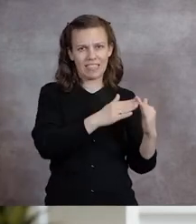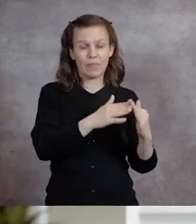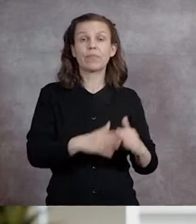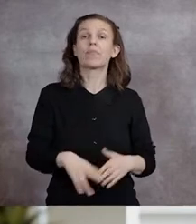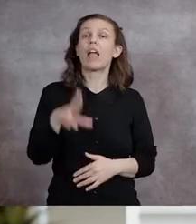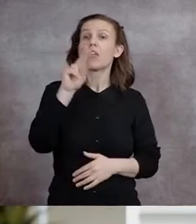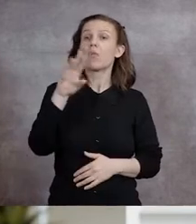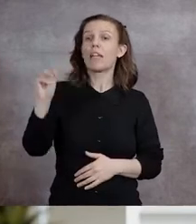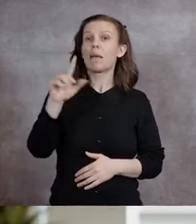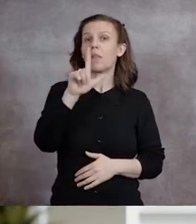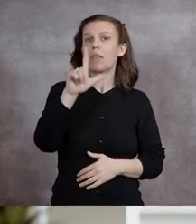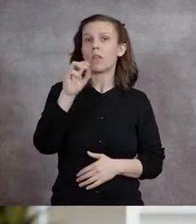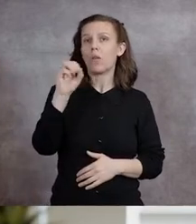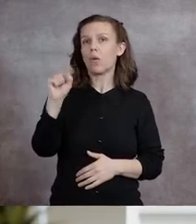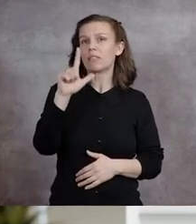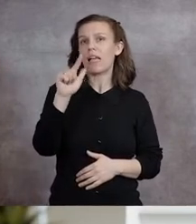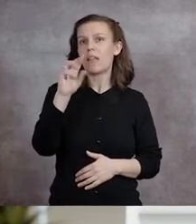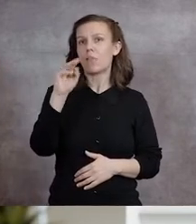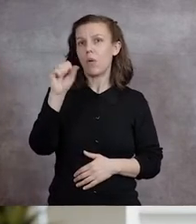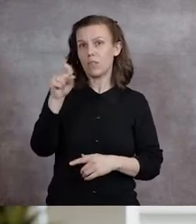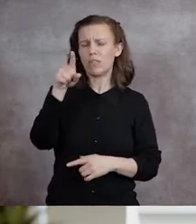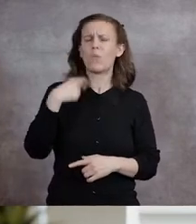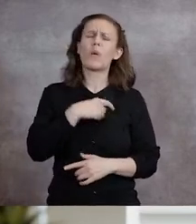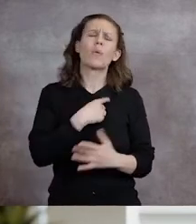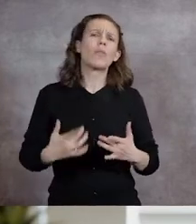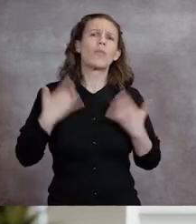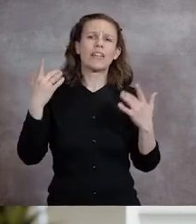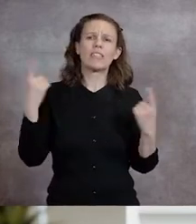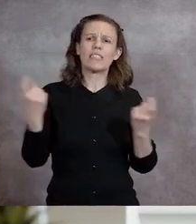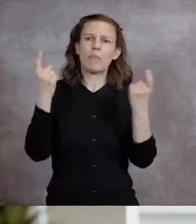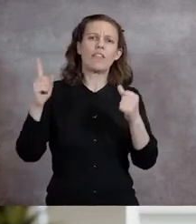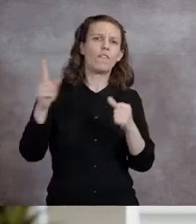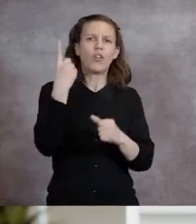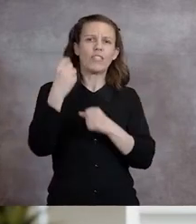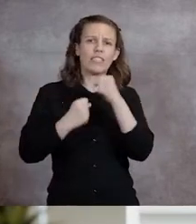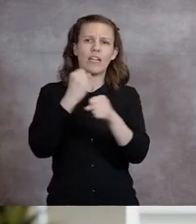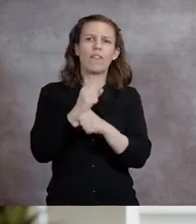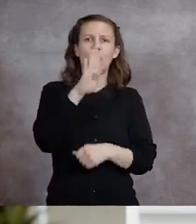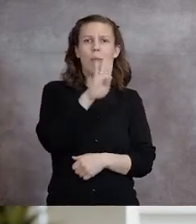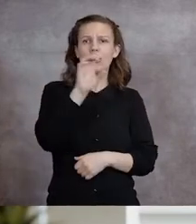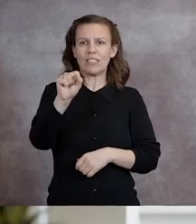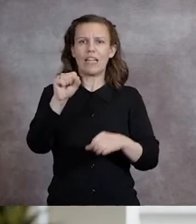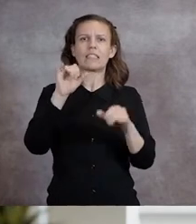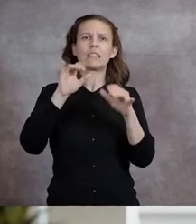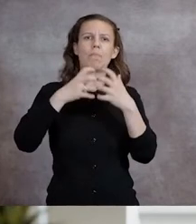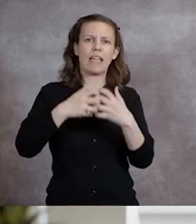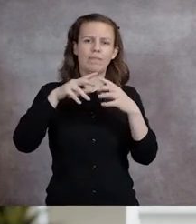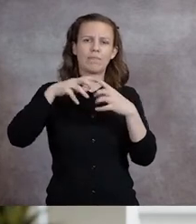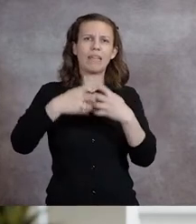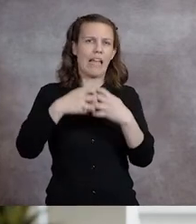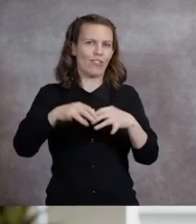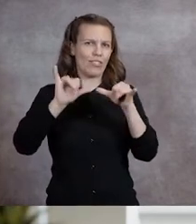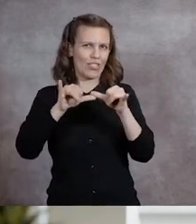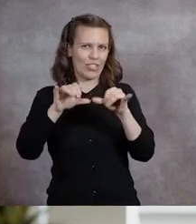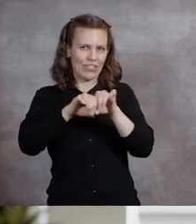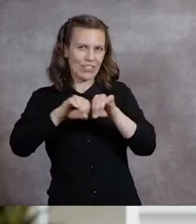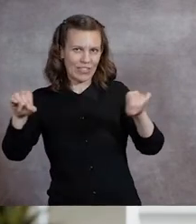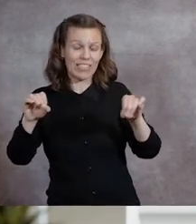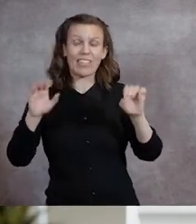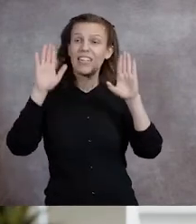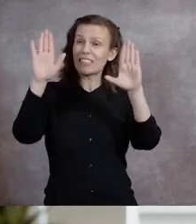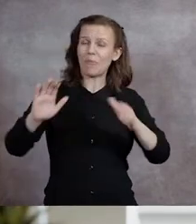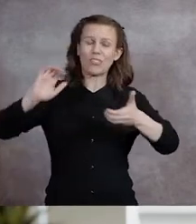Alamos, we were delighted to celebrate the first year of our Bachelor of Science and Mechanical Engineering degree, an exceptional